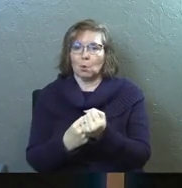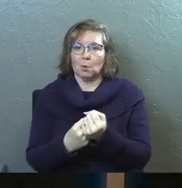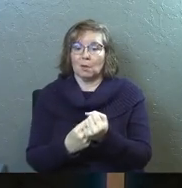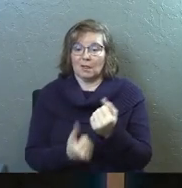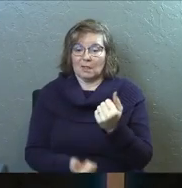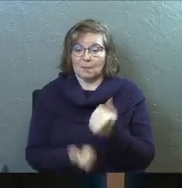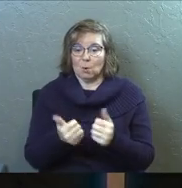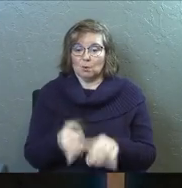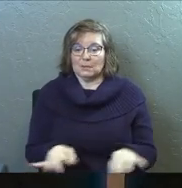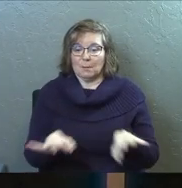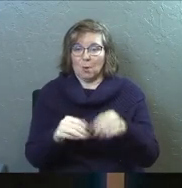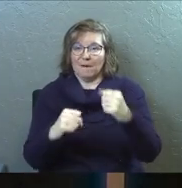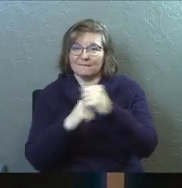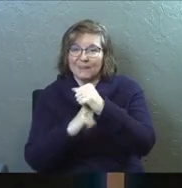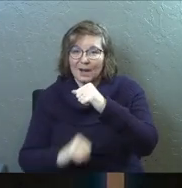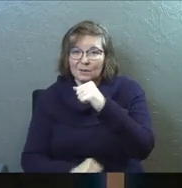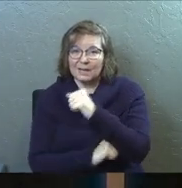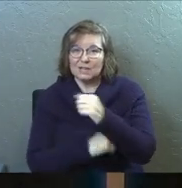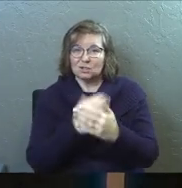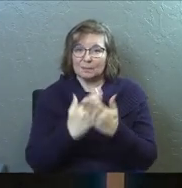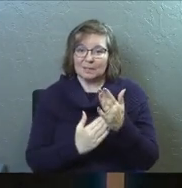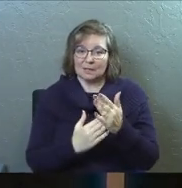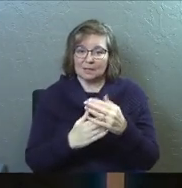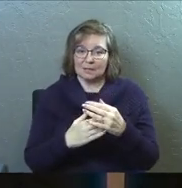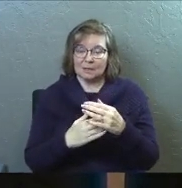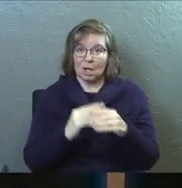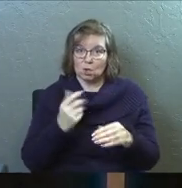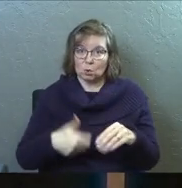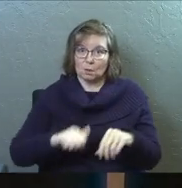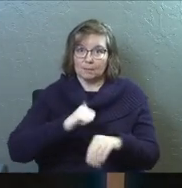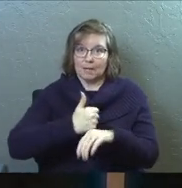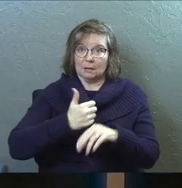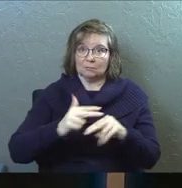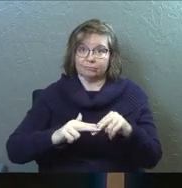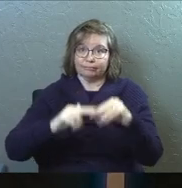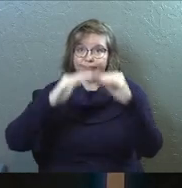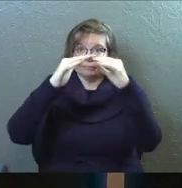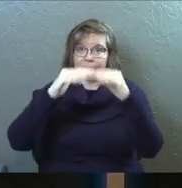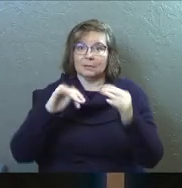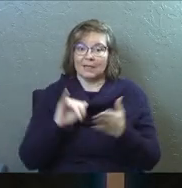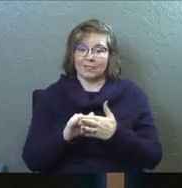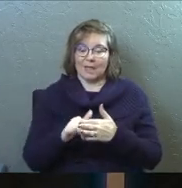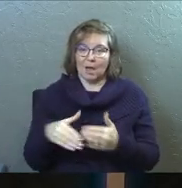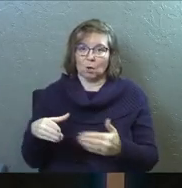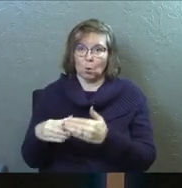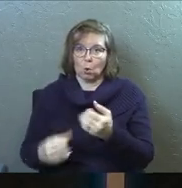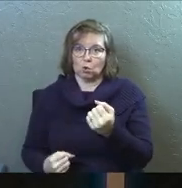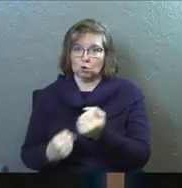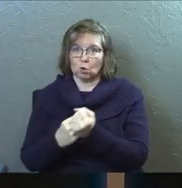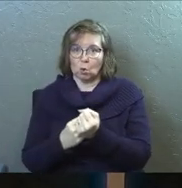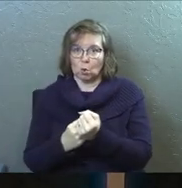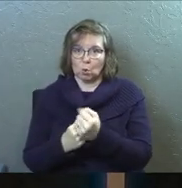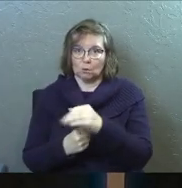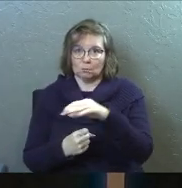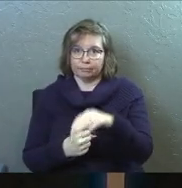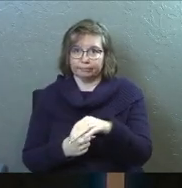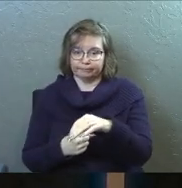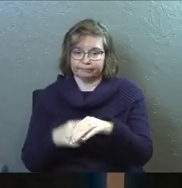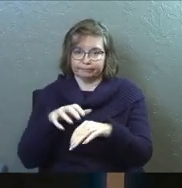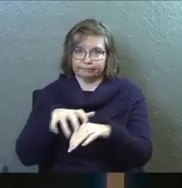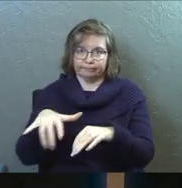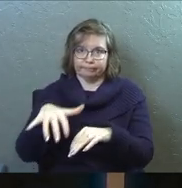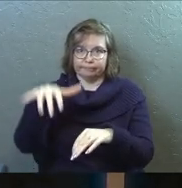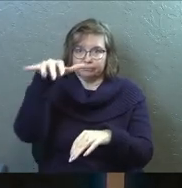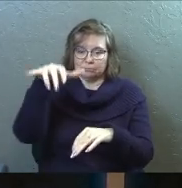important foundational piece that you construct upon is that cornerstone and you rejected that stone,